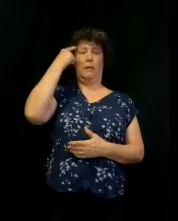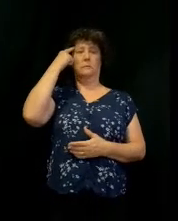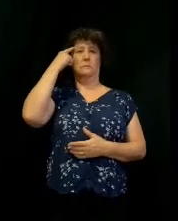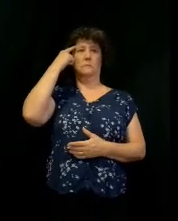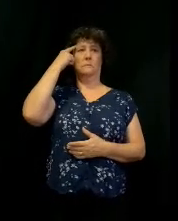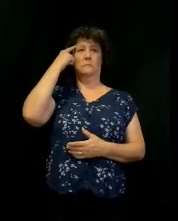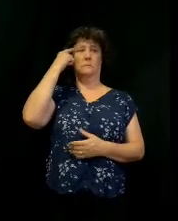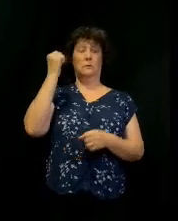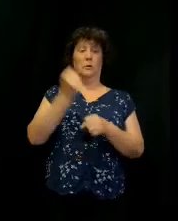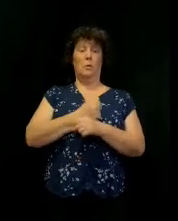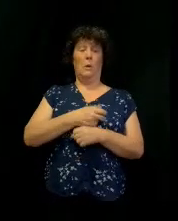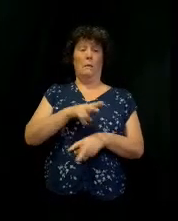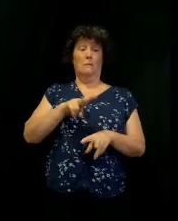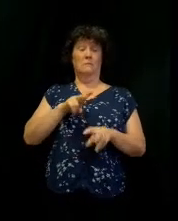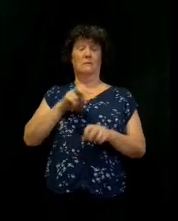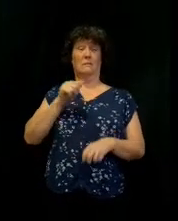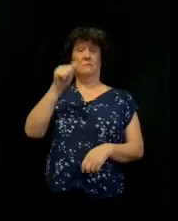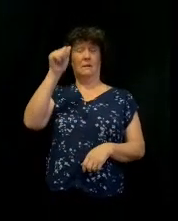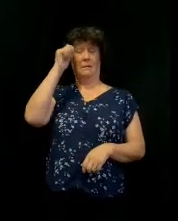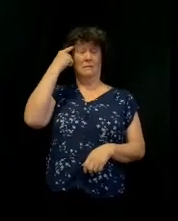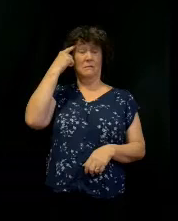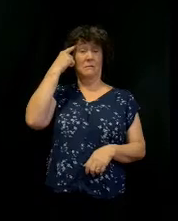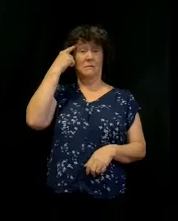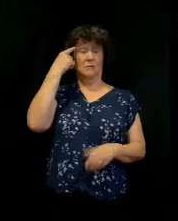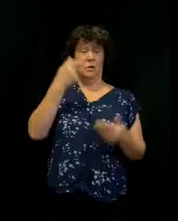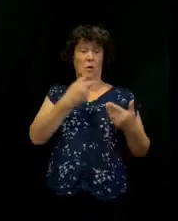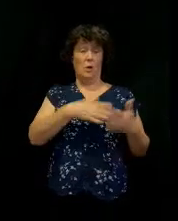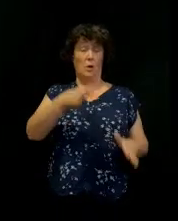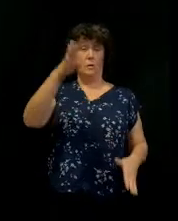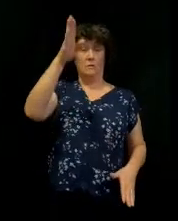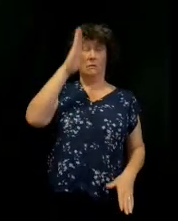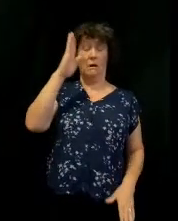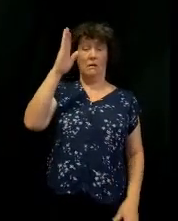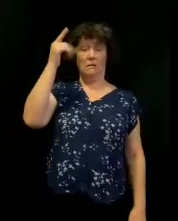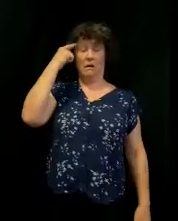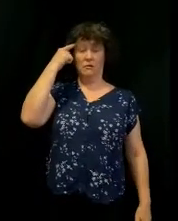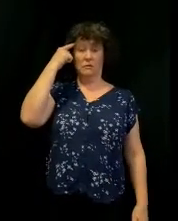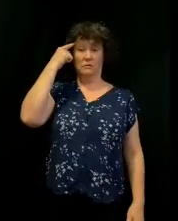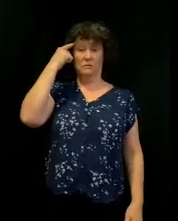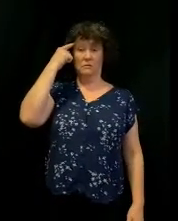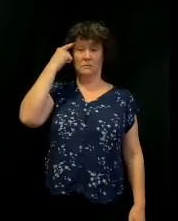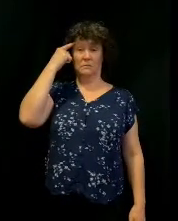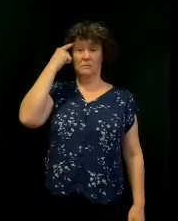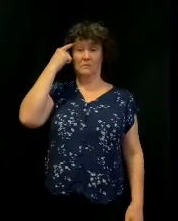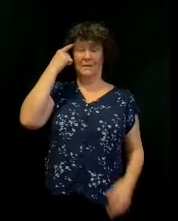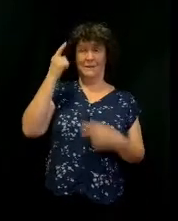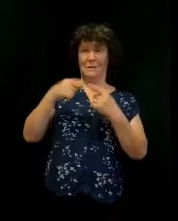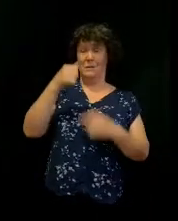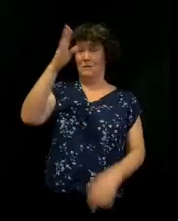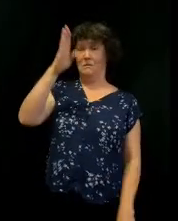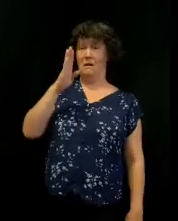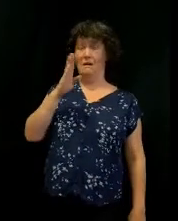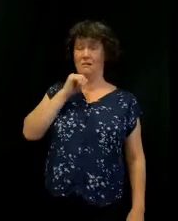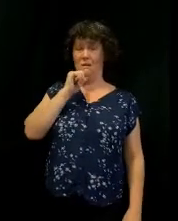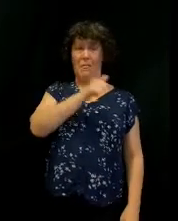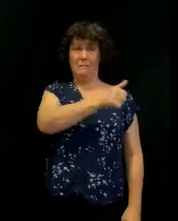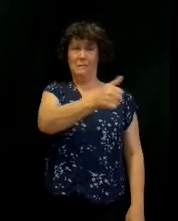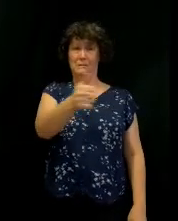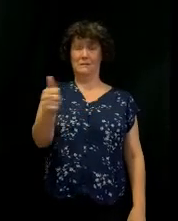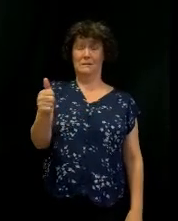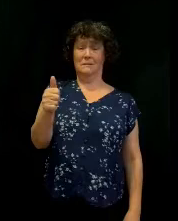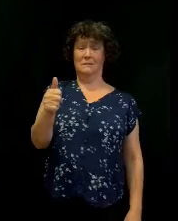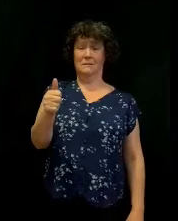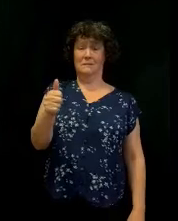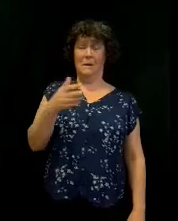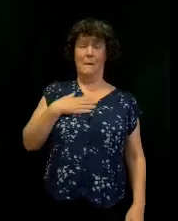Because when you get self-conscious, you lose God consciousness. And it's all about God. When I lose God's consciousness,